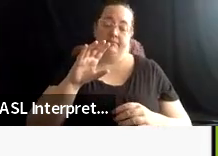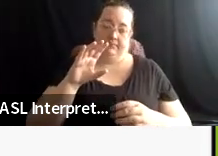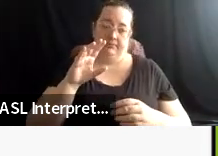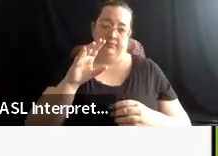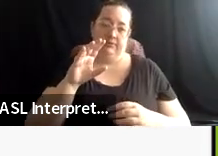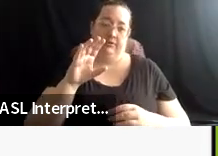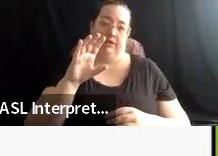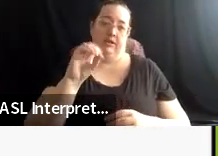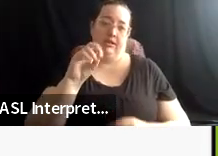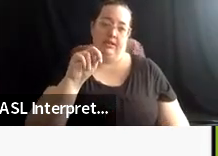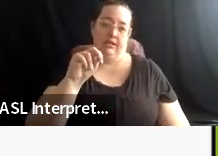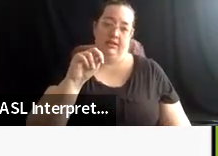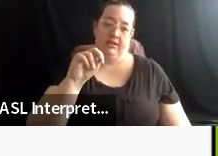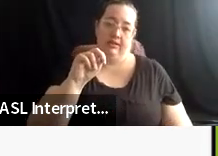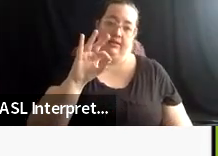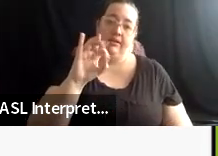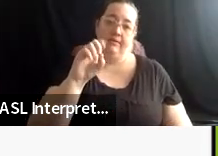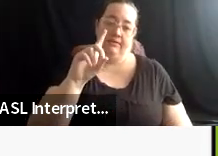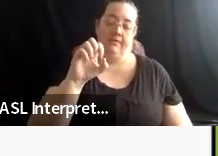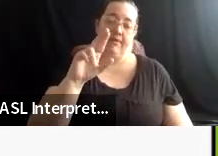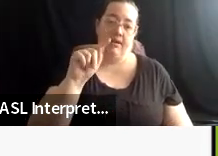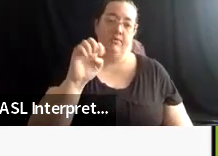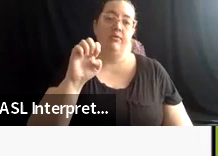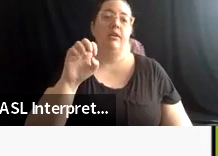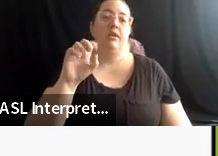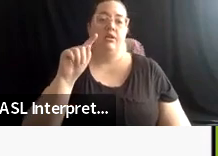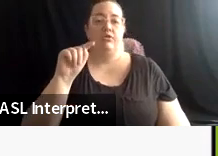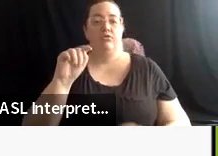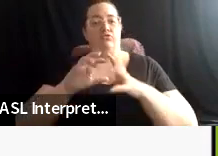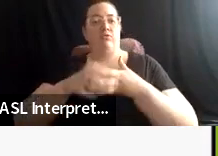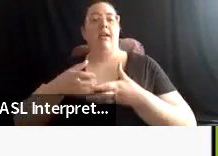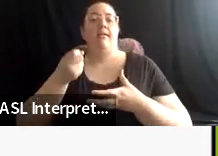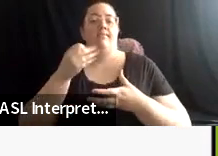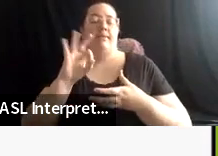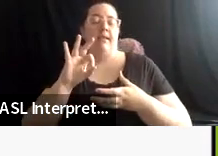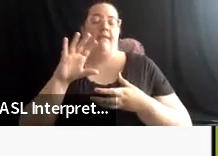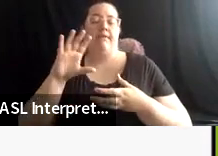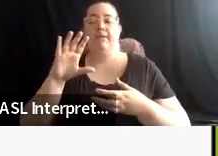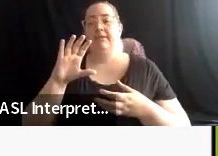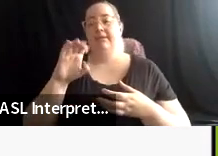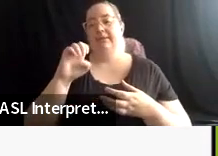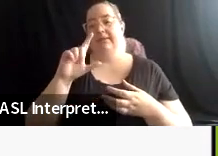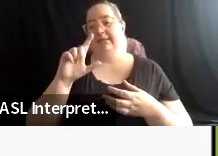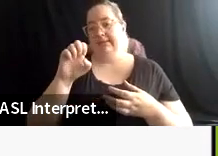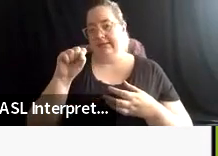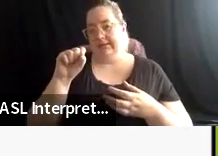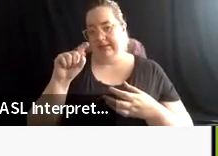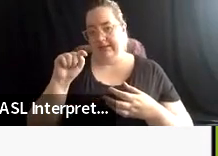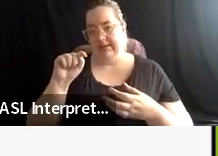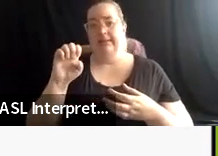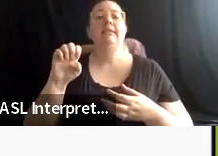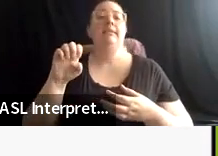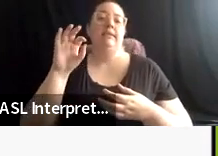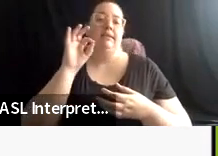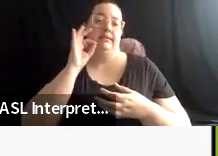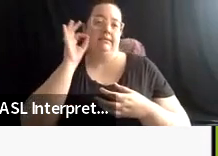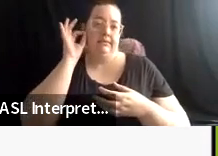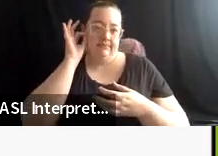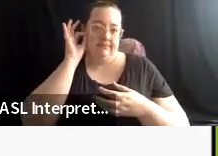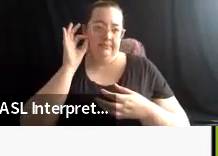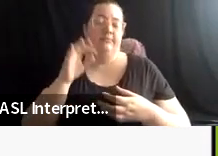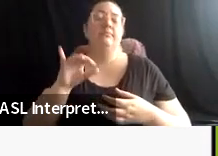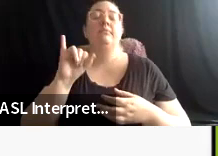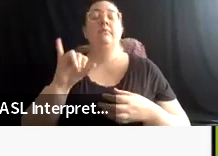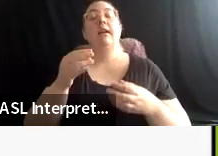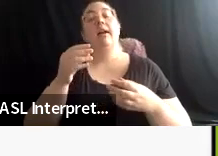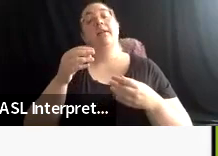Indians. These territories today exist in what is referred to as Portland,